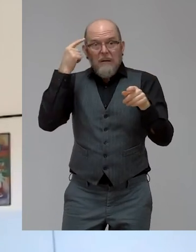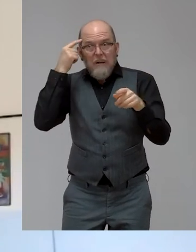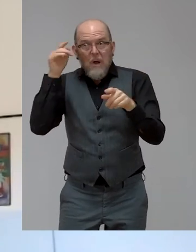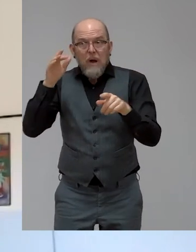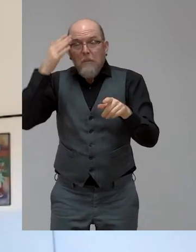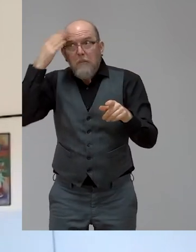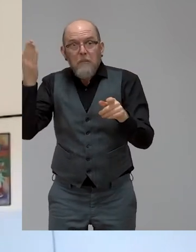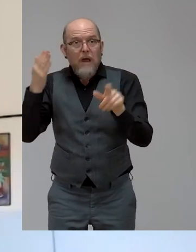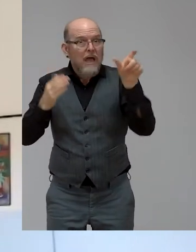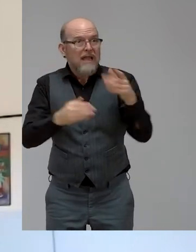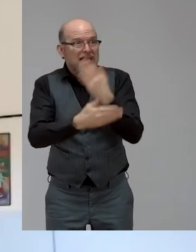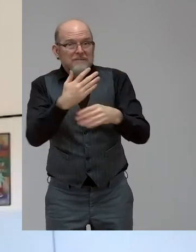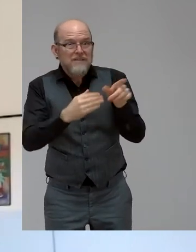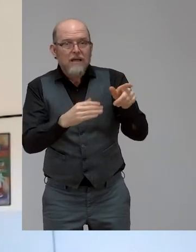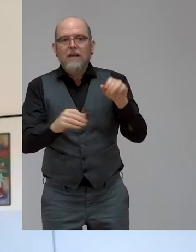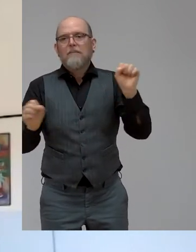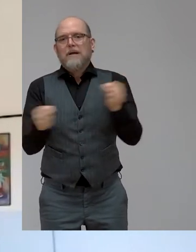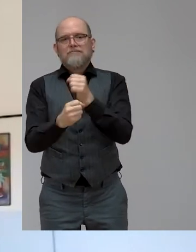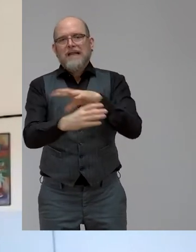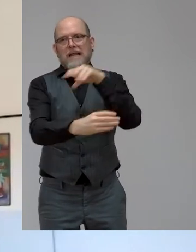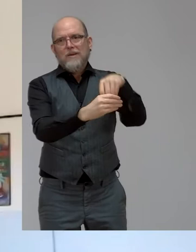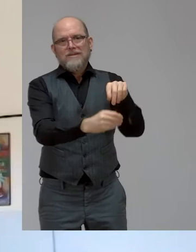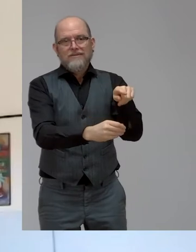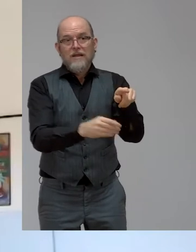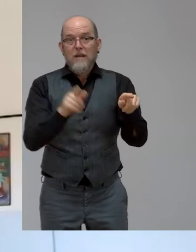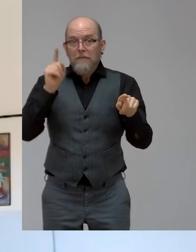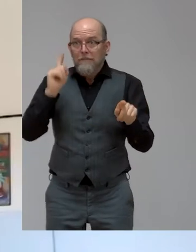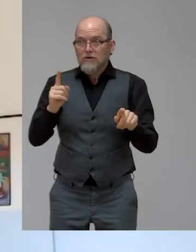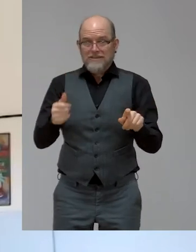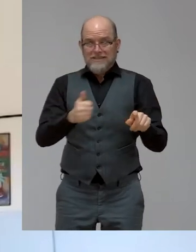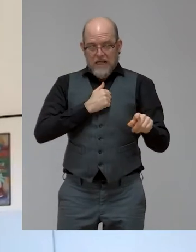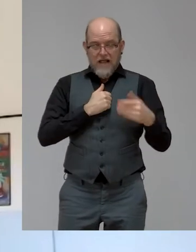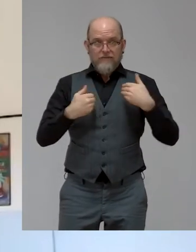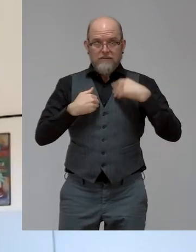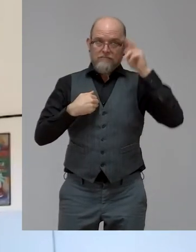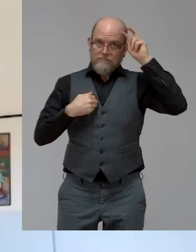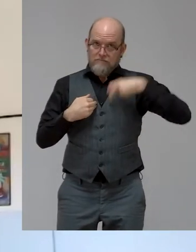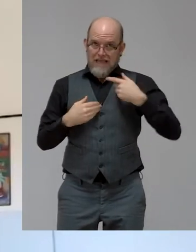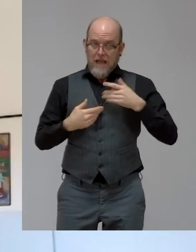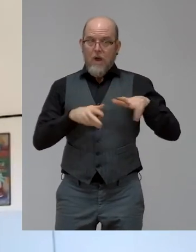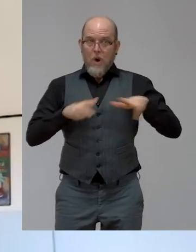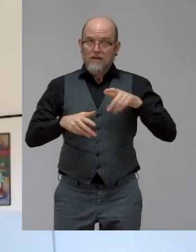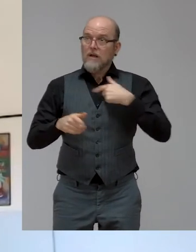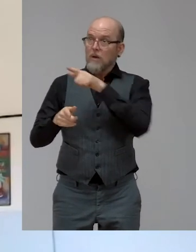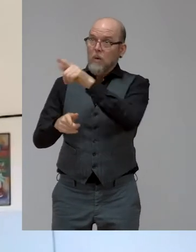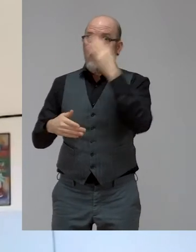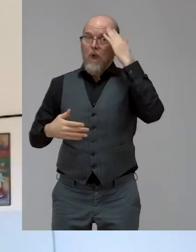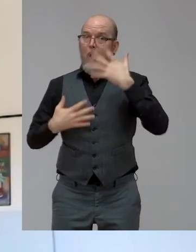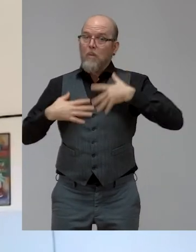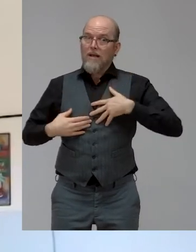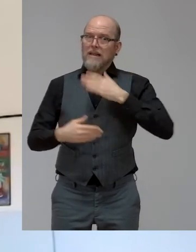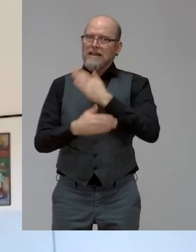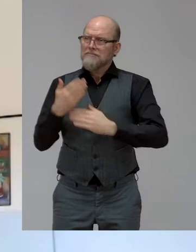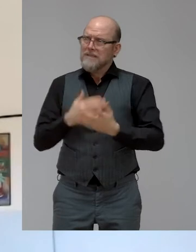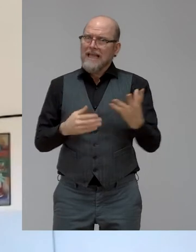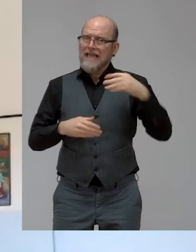inclusion and accessibility. It's only when you ask yourself as an organization, where are you on disability inclusion? Where is your voice of